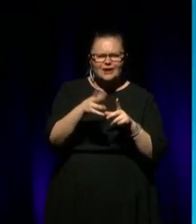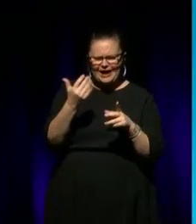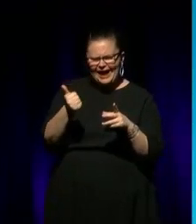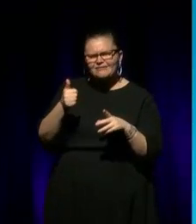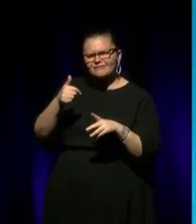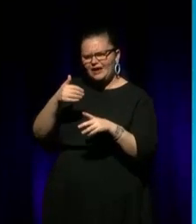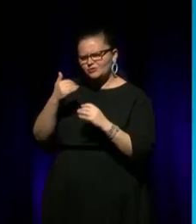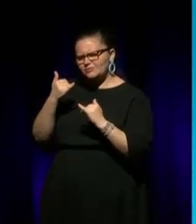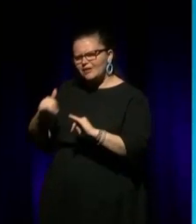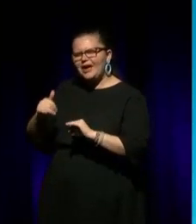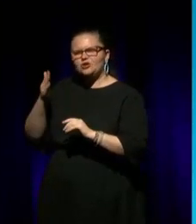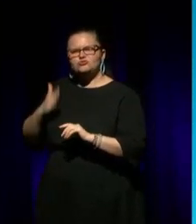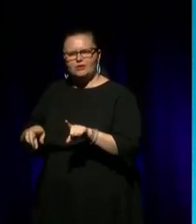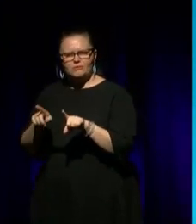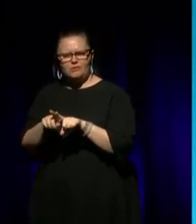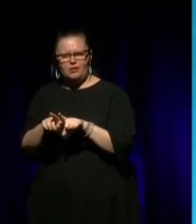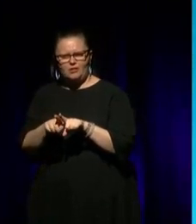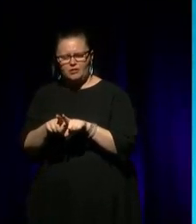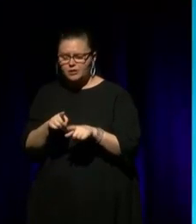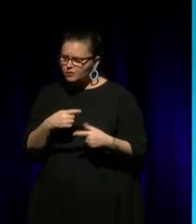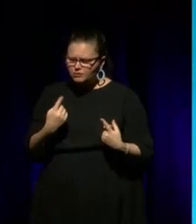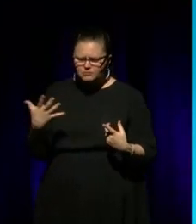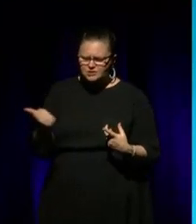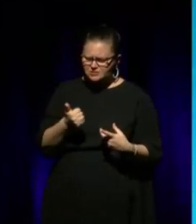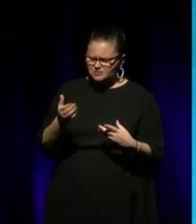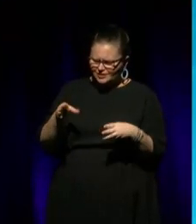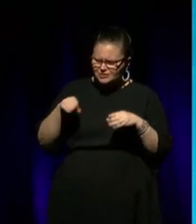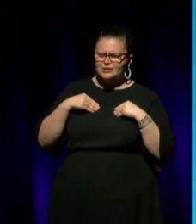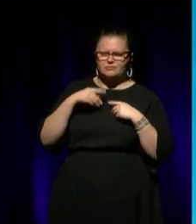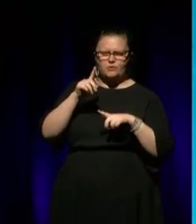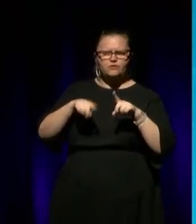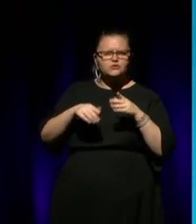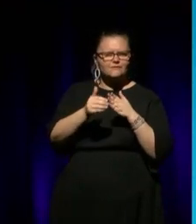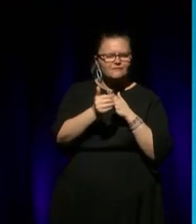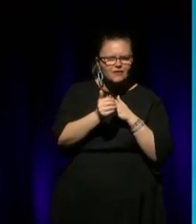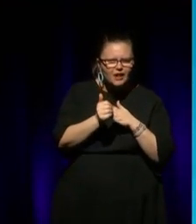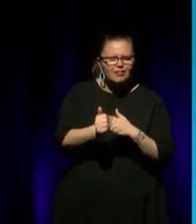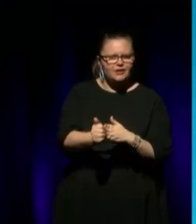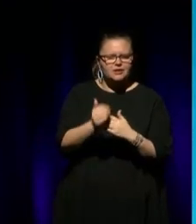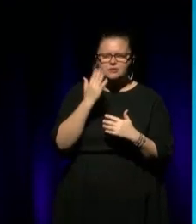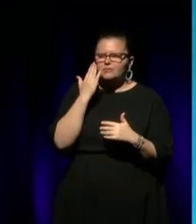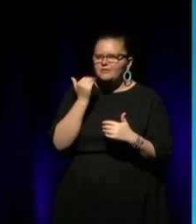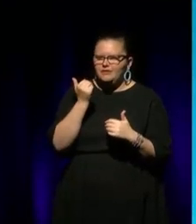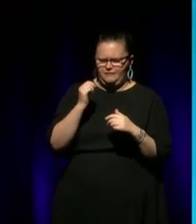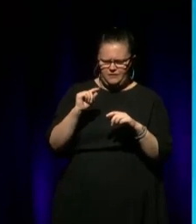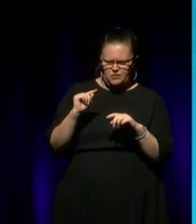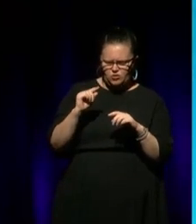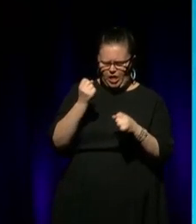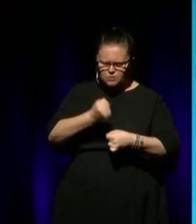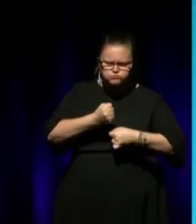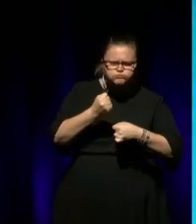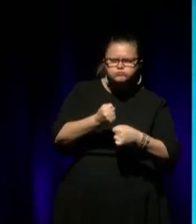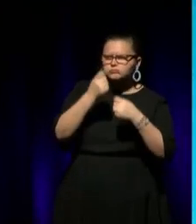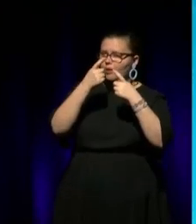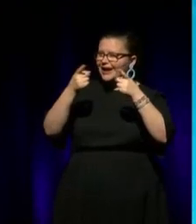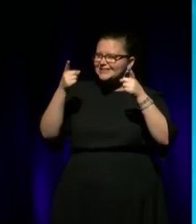think we have to, we have to accept the diversity of our leaders, and whether you're from resistance, or you're a legislation person, or you're an academic,